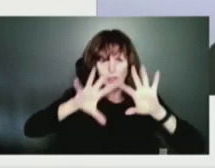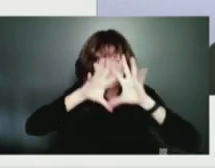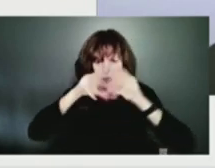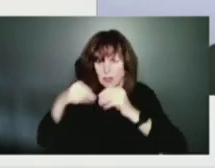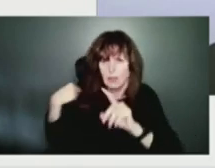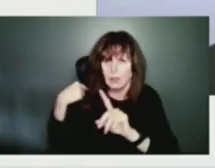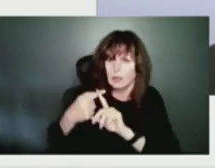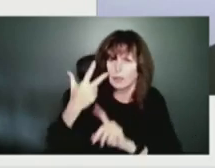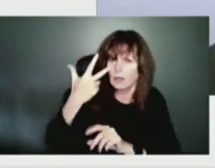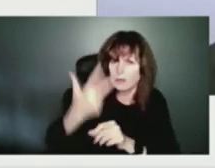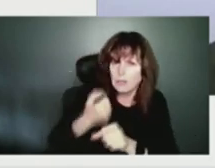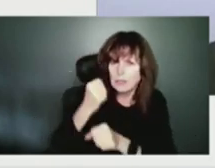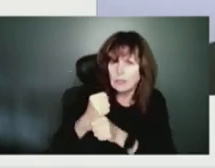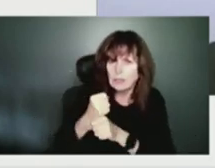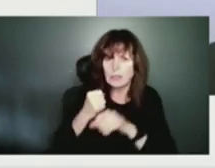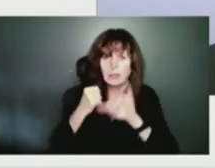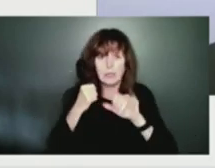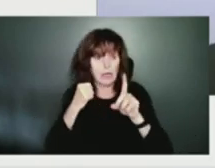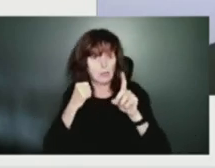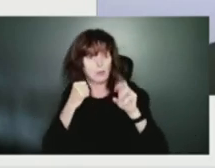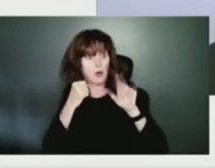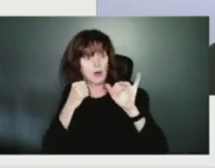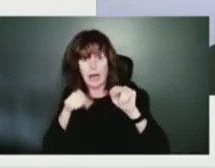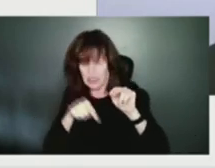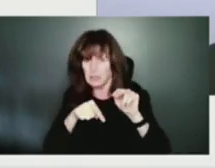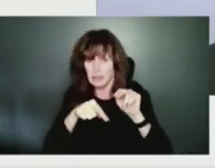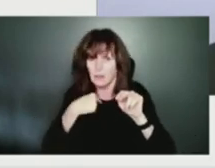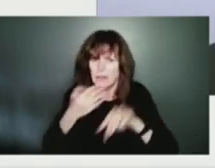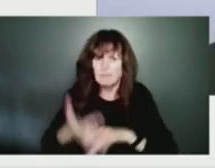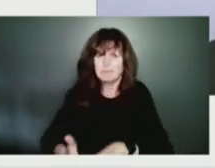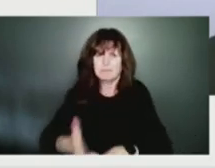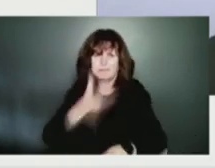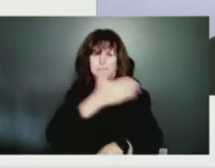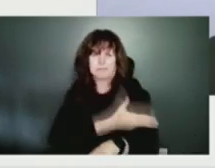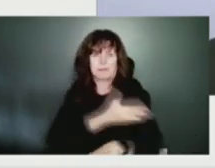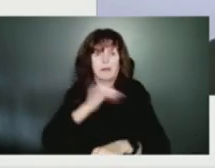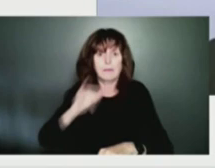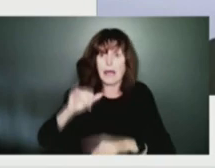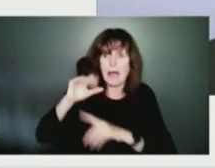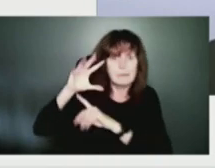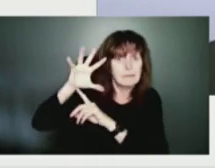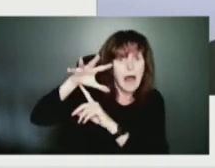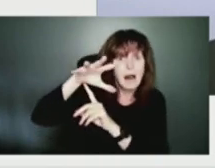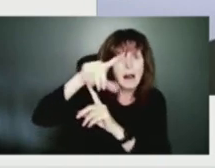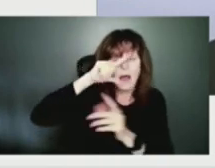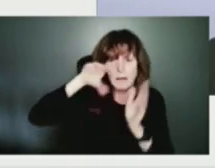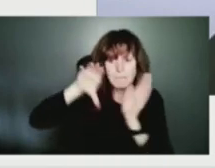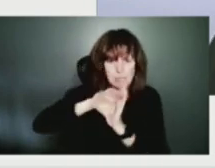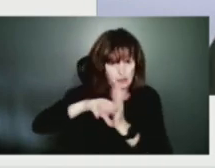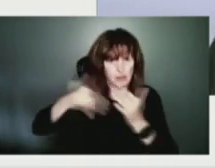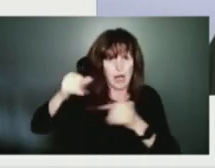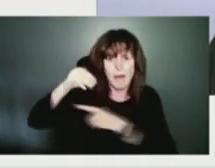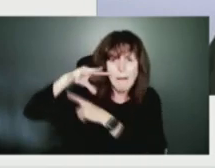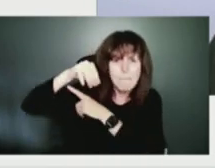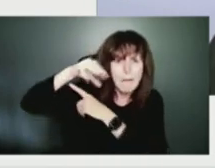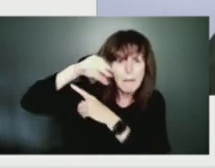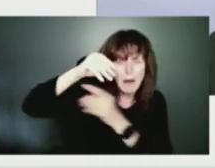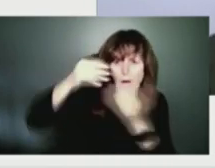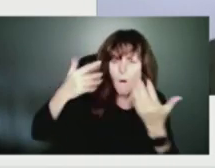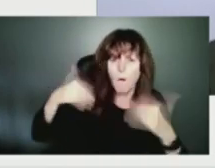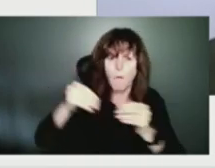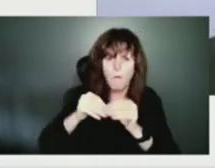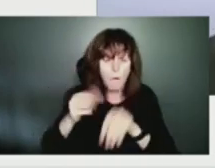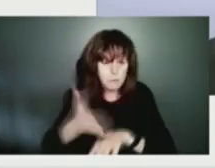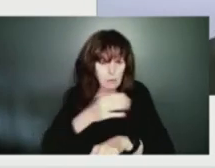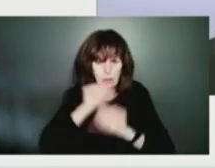in terms of satellite imagery alone, we're so much better at being able to track these things than we were just only five years